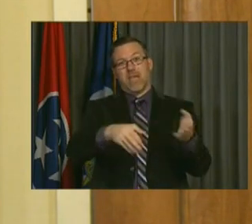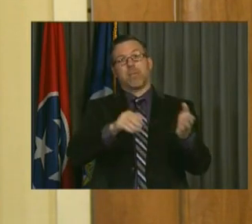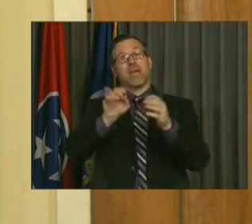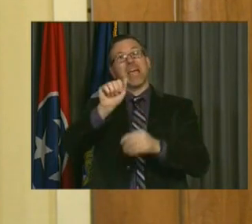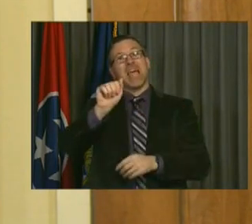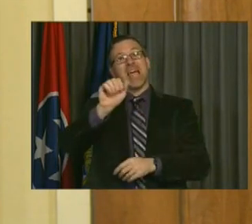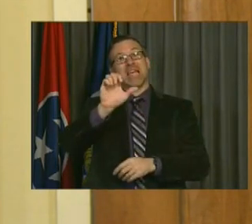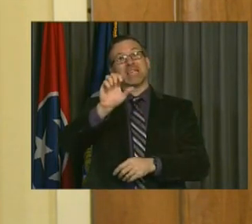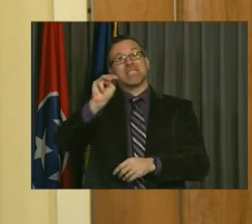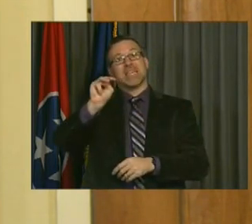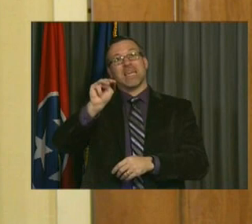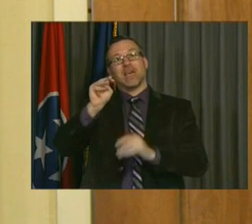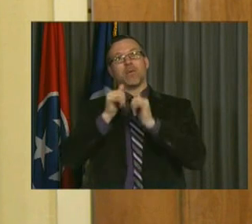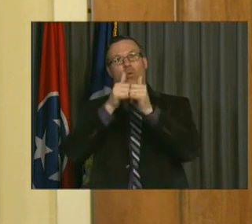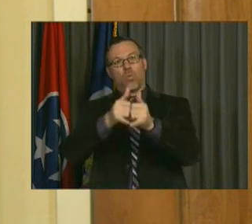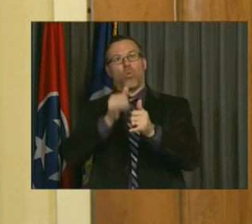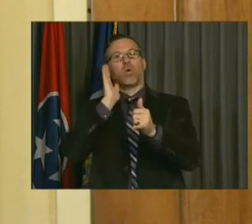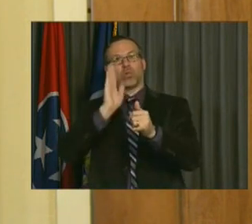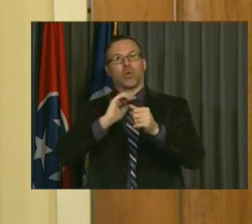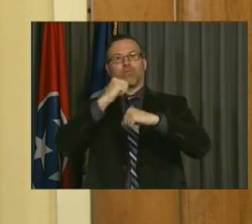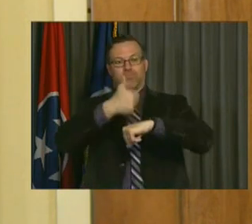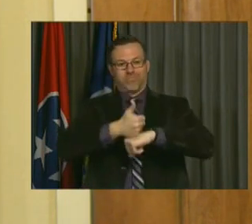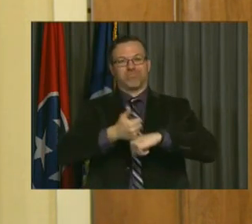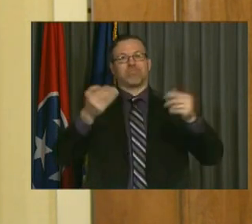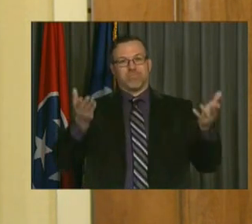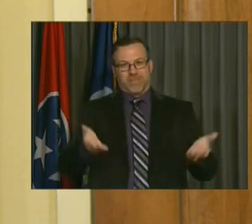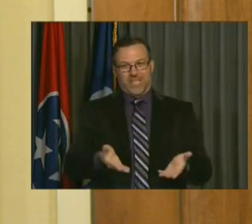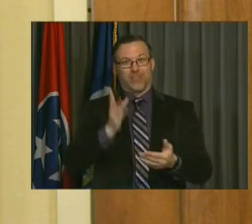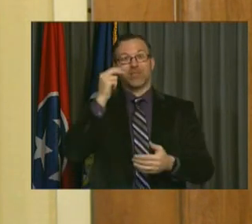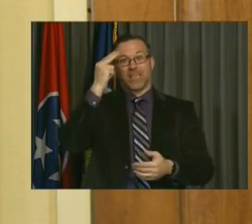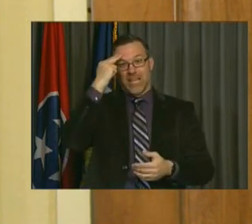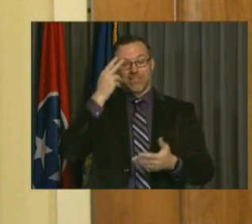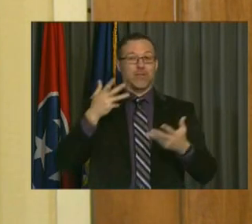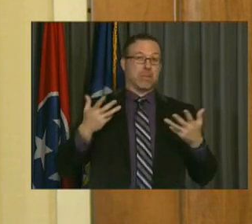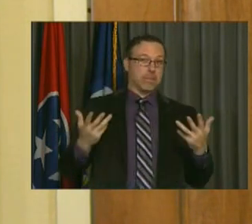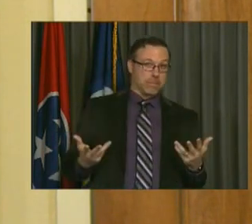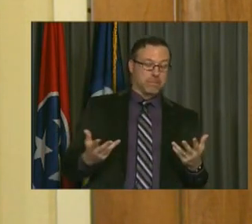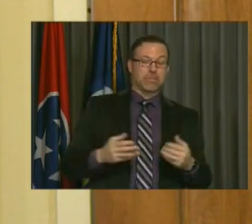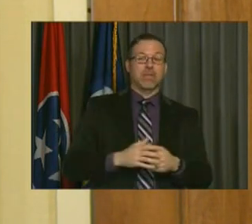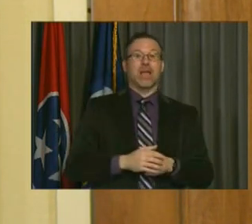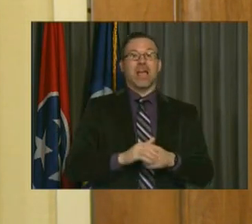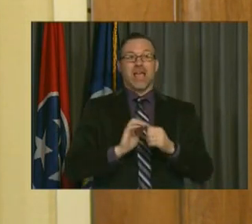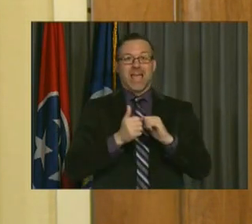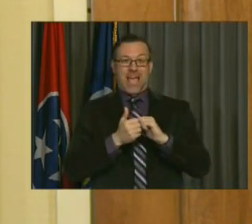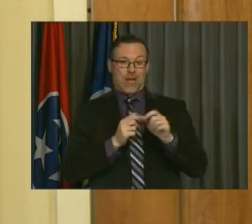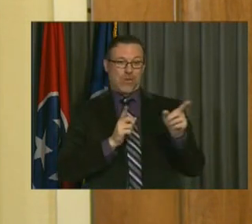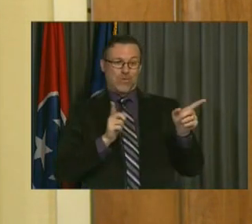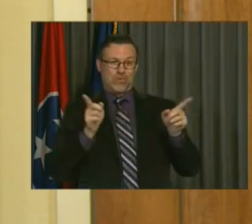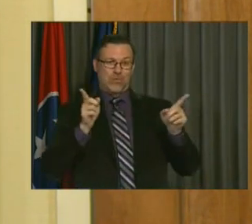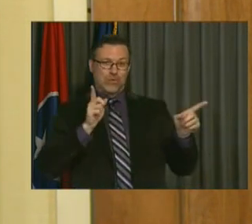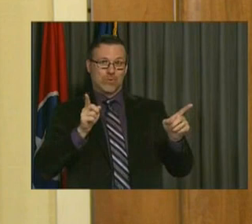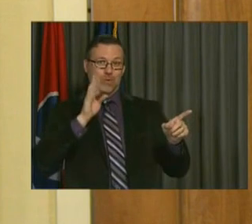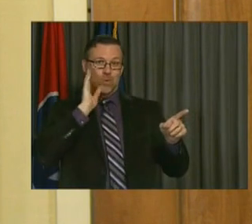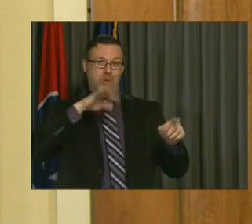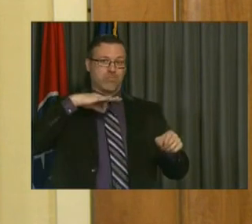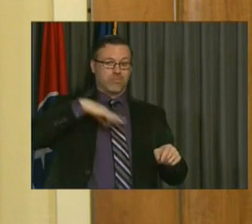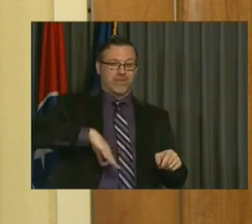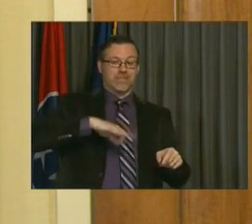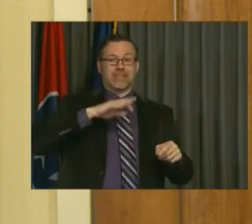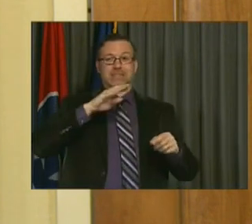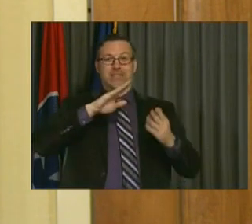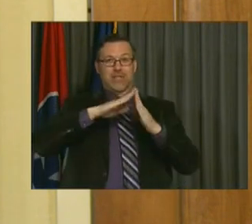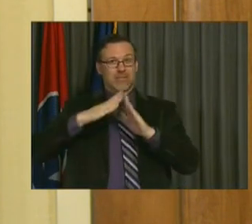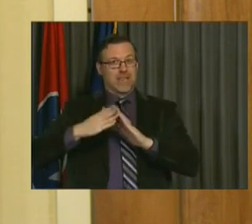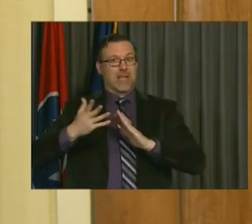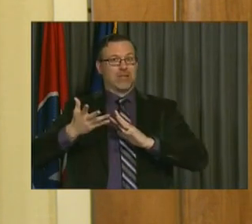Awards are going to move to Nashville. So how that's going to play out over a period of time just in downtown when things are very